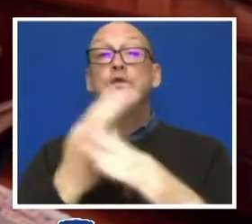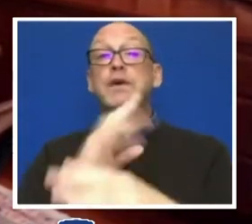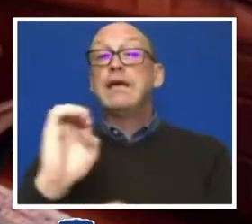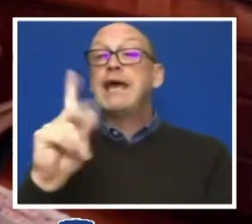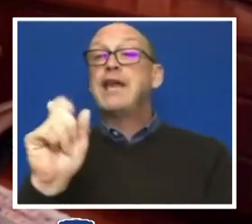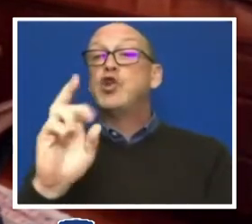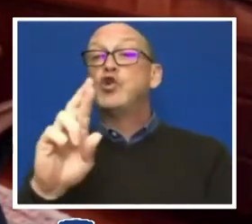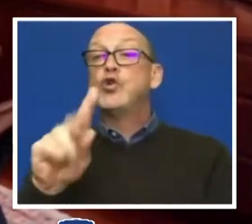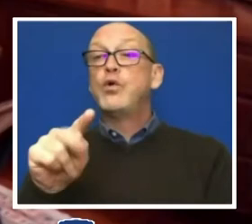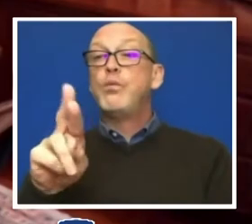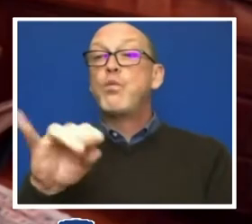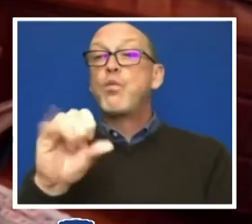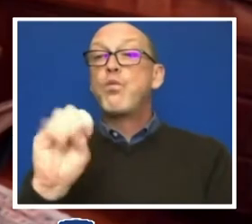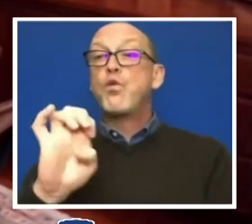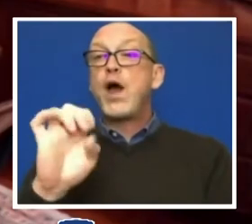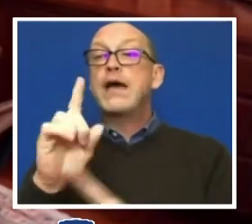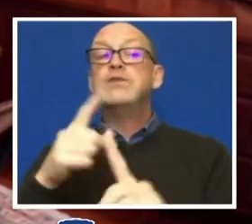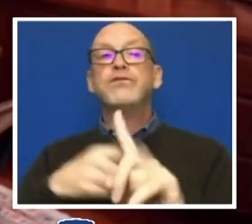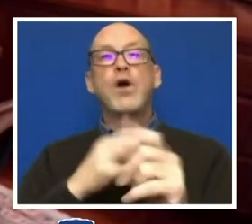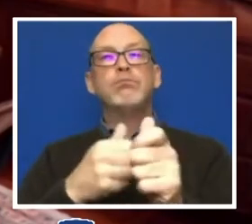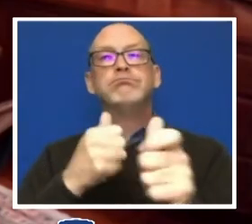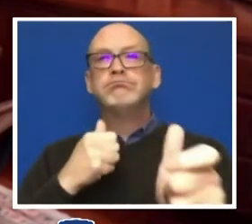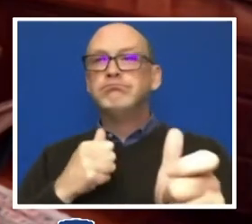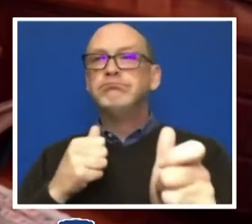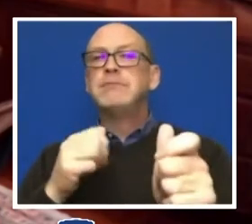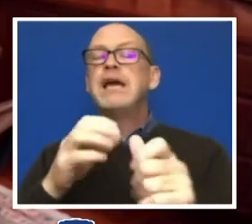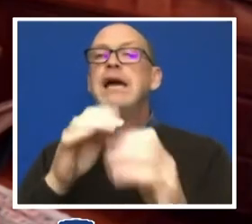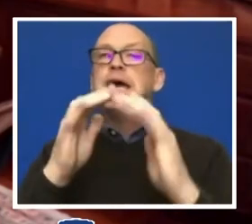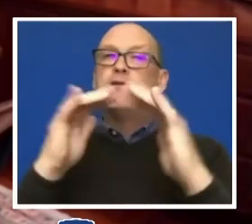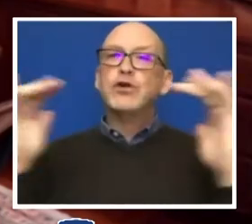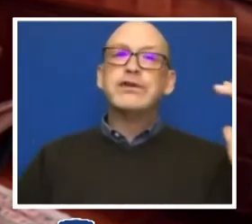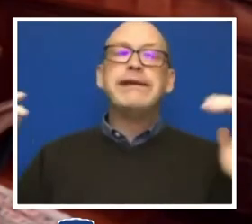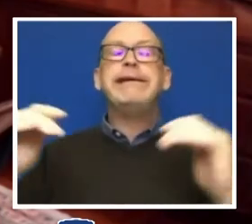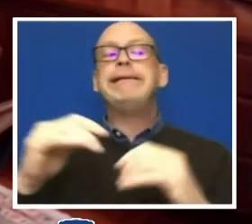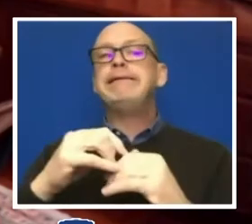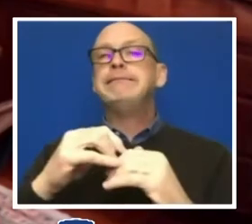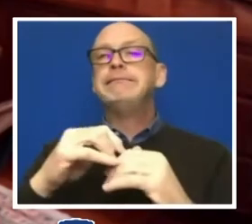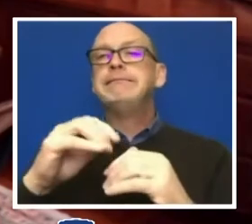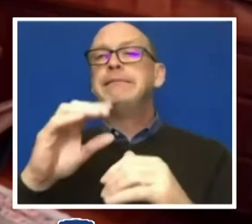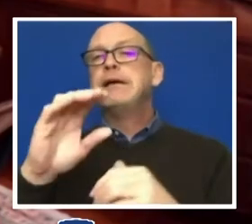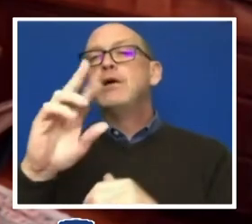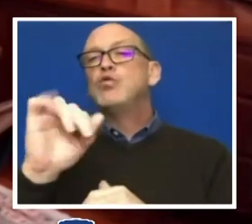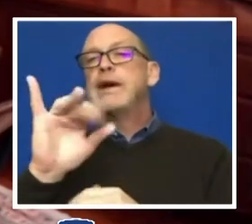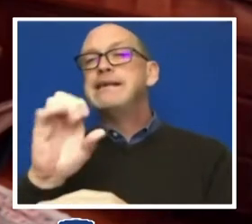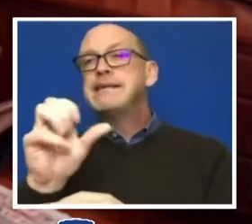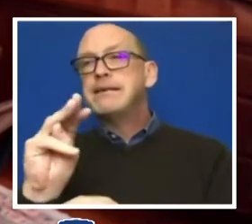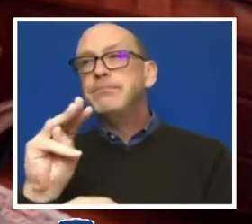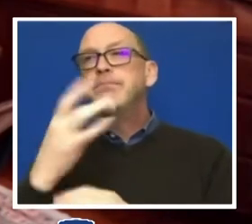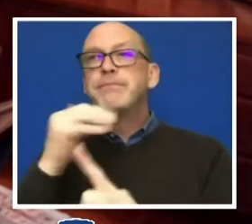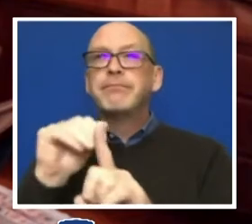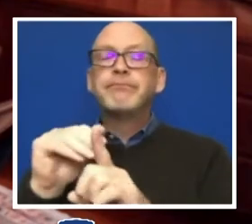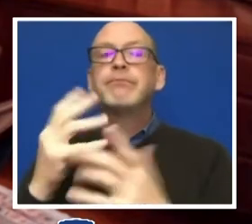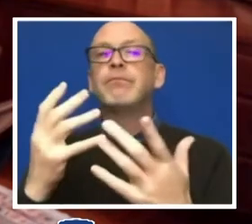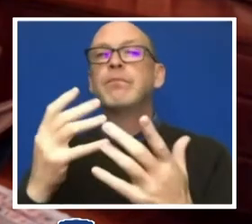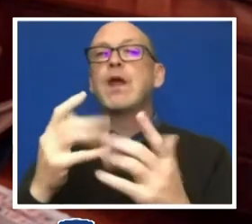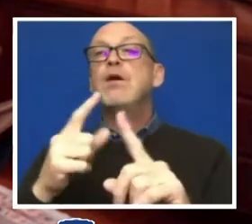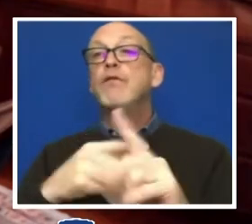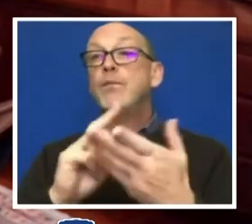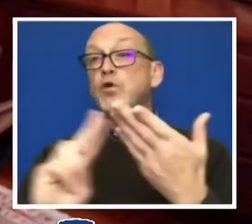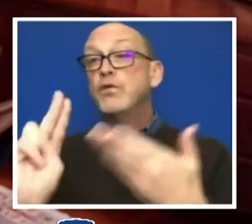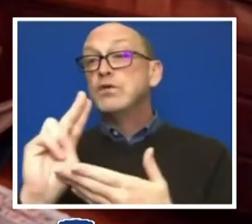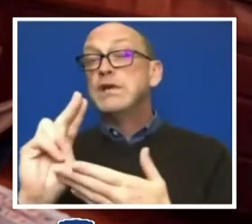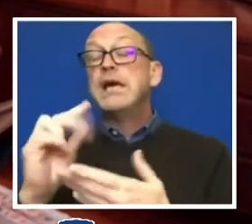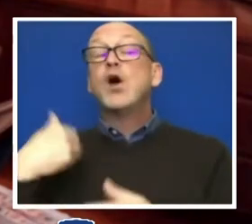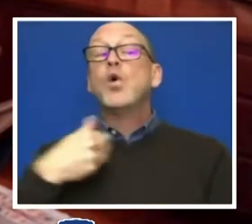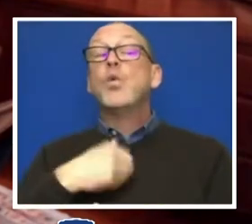reframe diversity, equity and inclusion at the university. The enterprise approach offers a framework for a